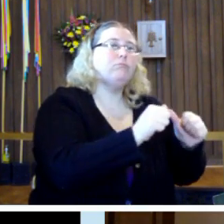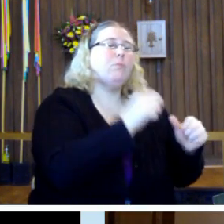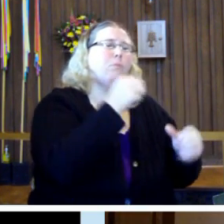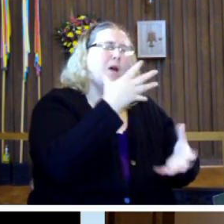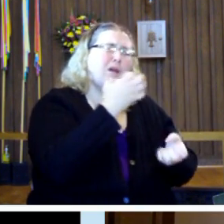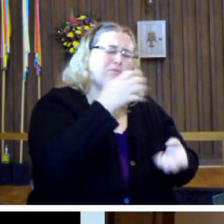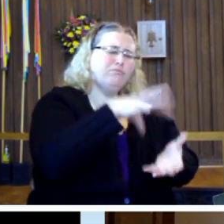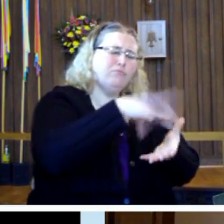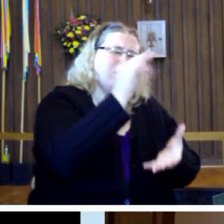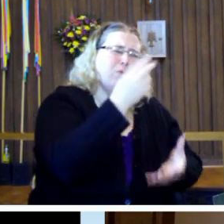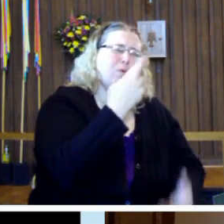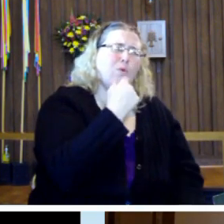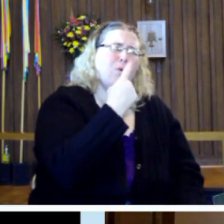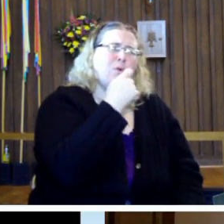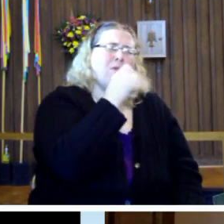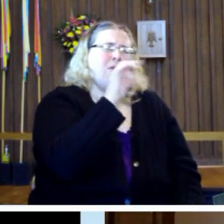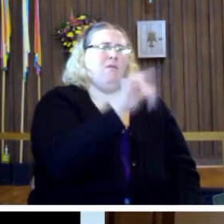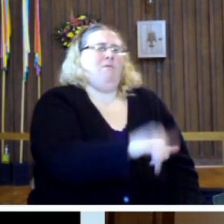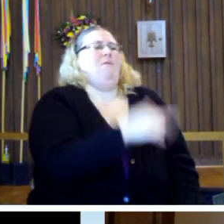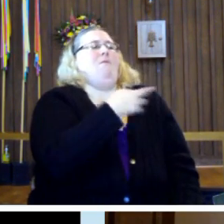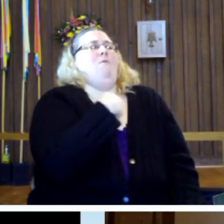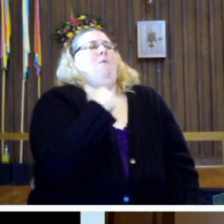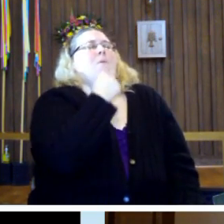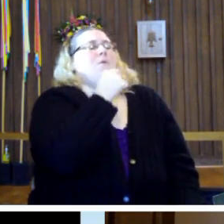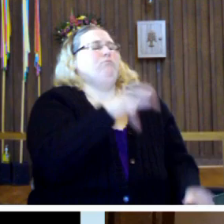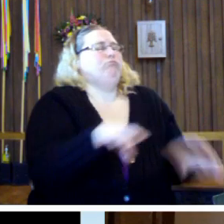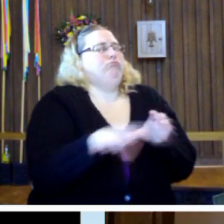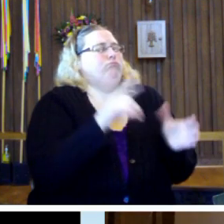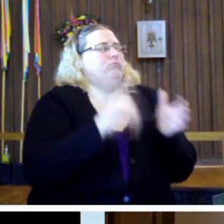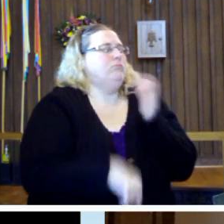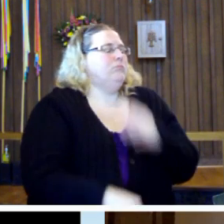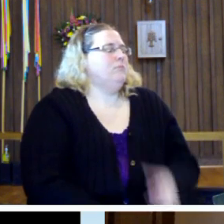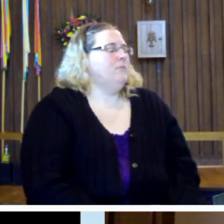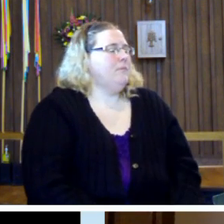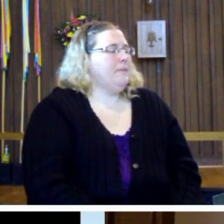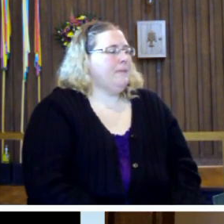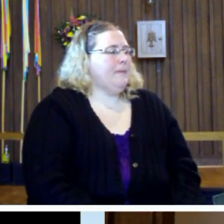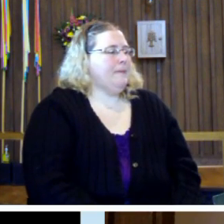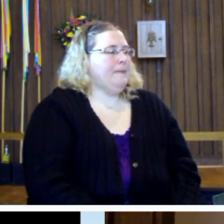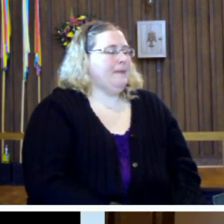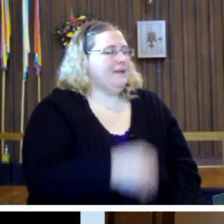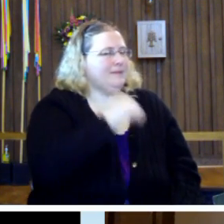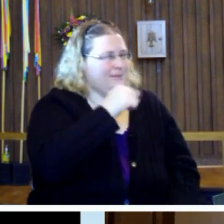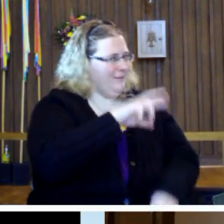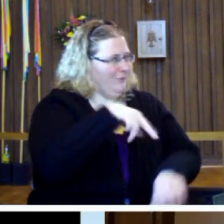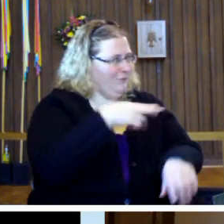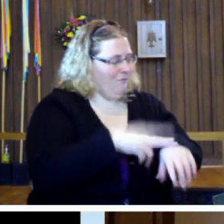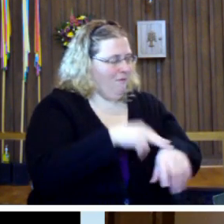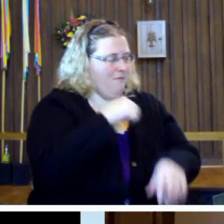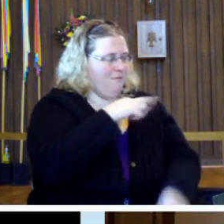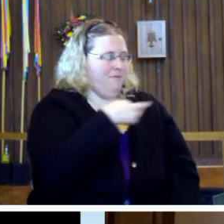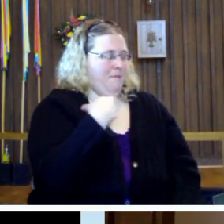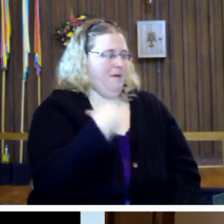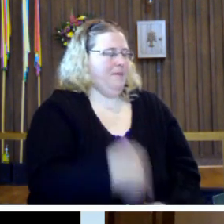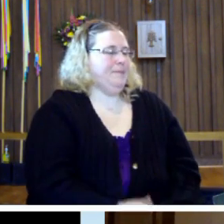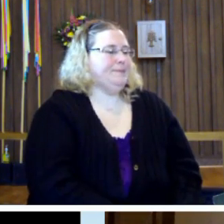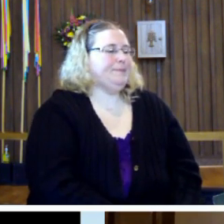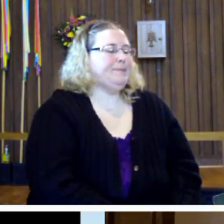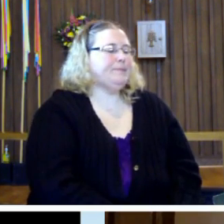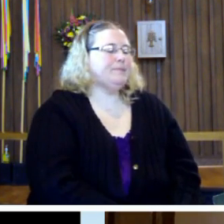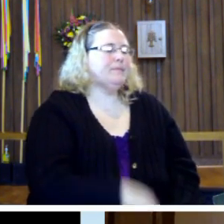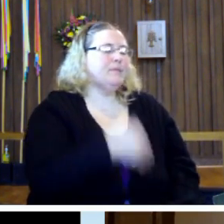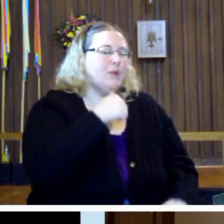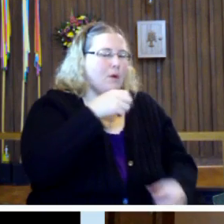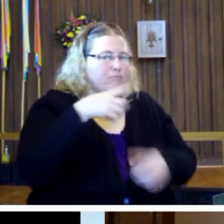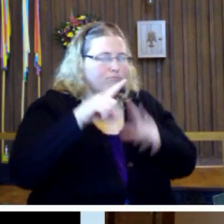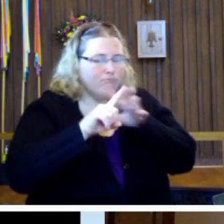find out who this rabbi was and what he was doing, since he wasn't the typical rabbi. So